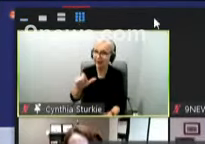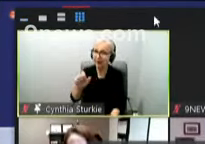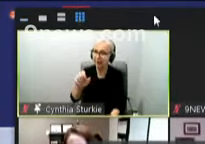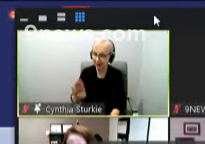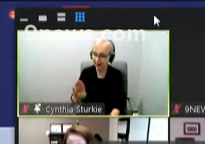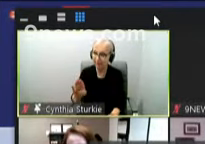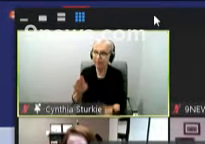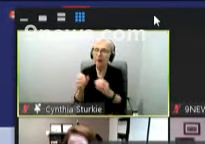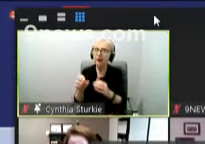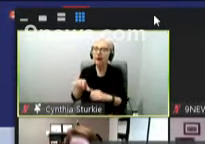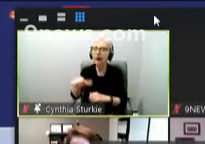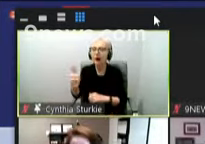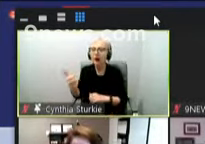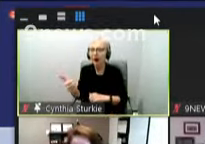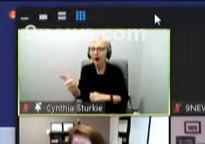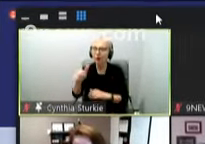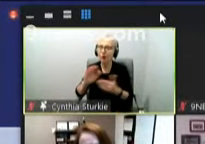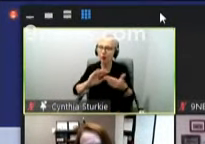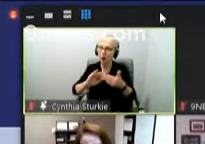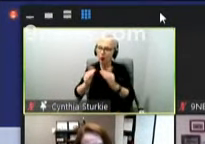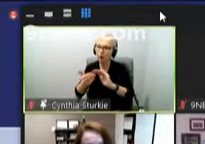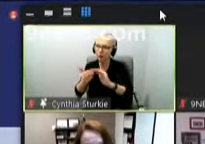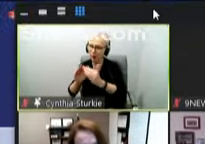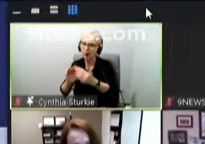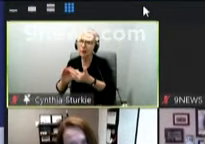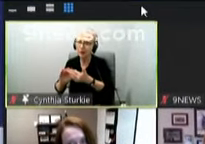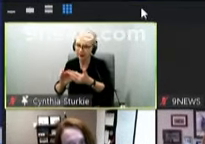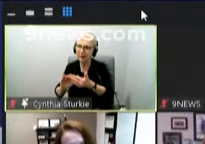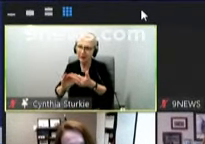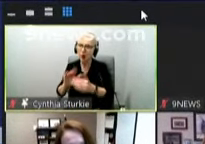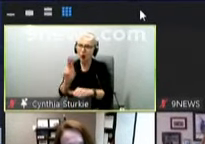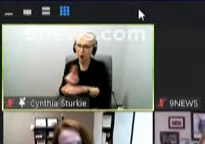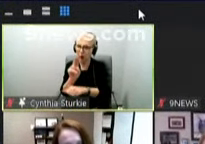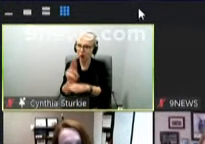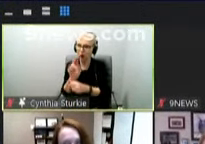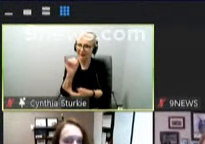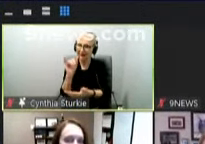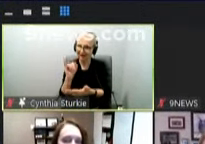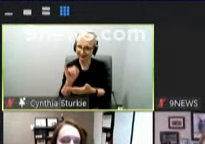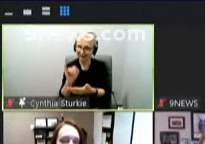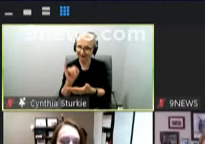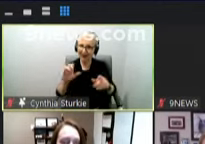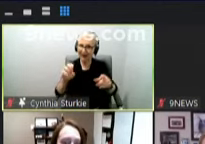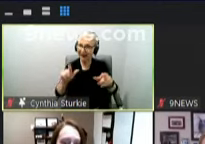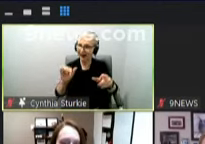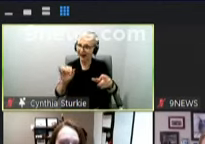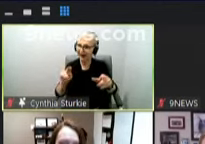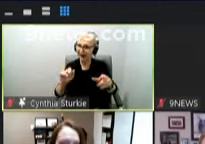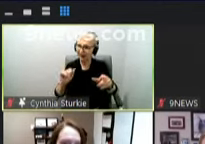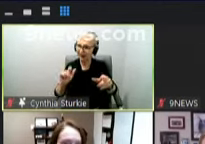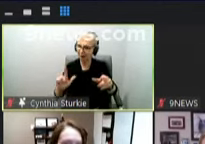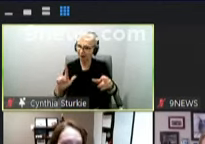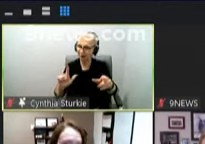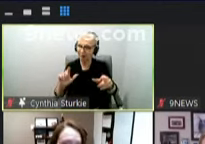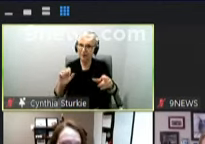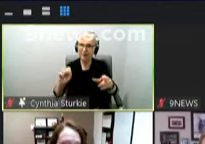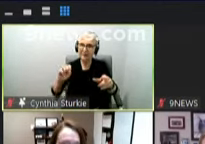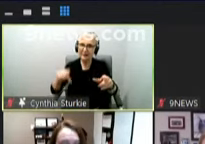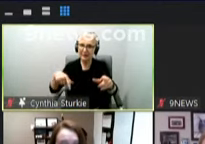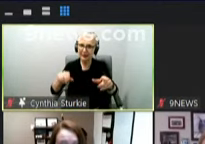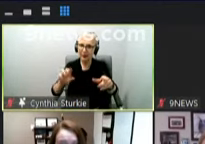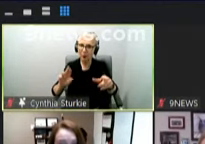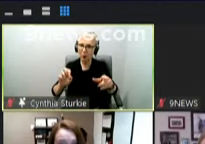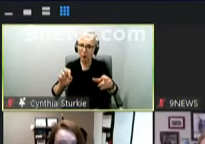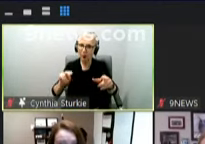and community testing vendor partners are also performing sequence analysis. An additional way we can look for Omicron